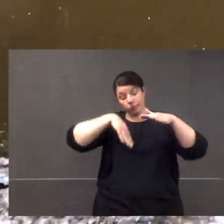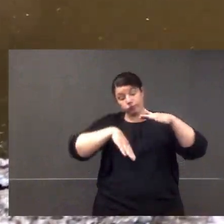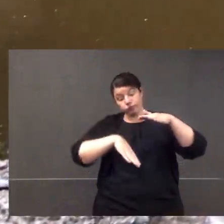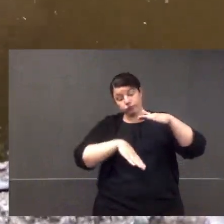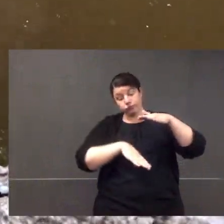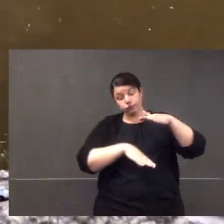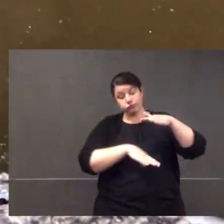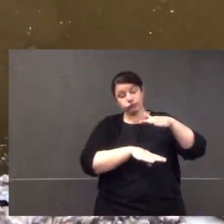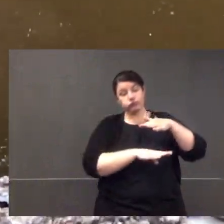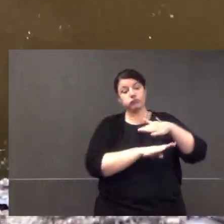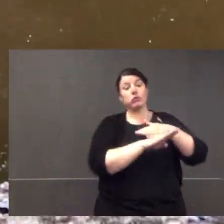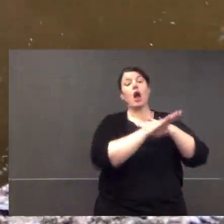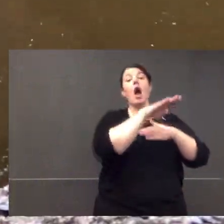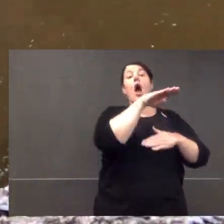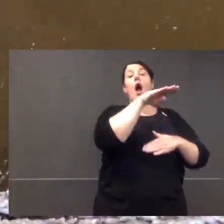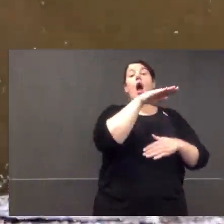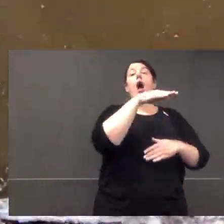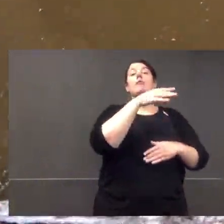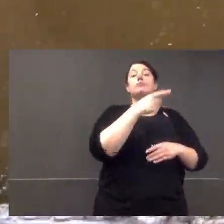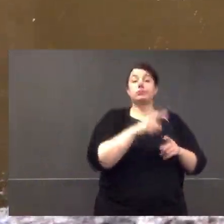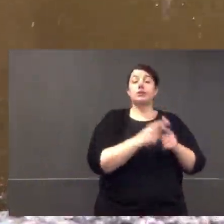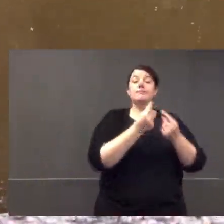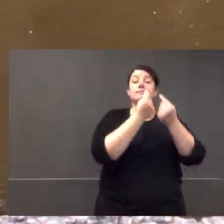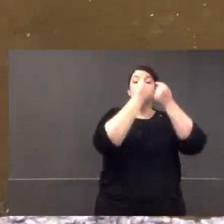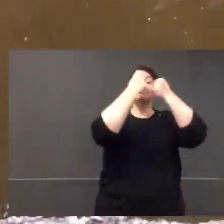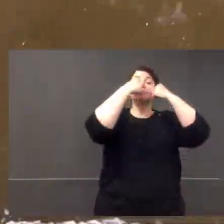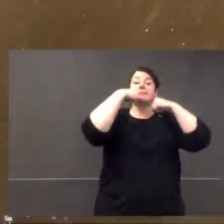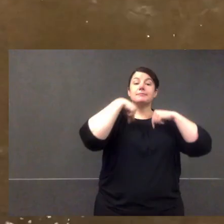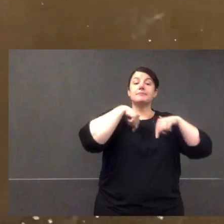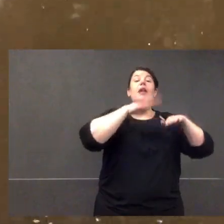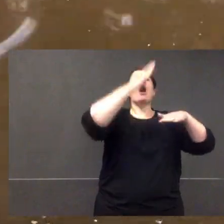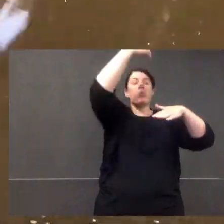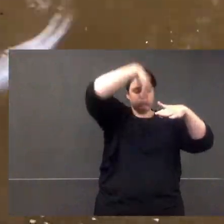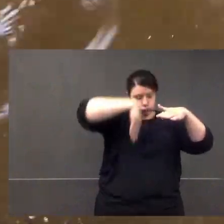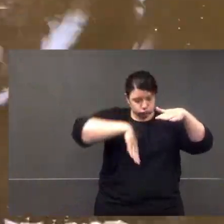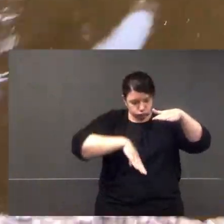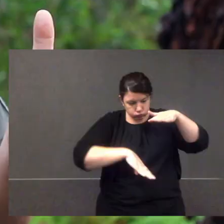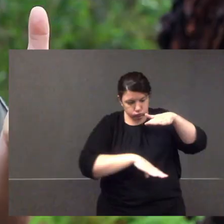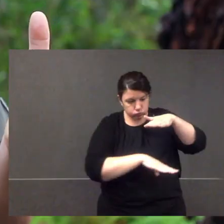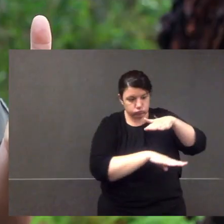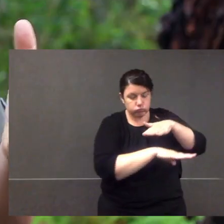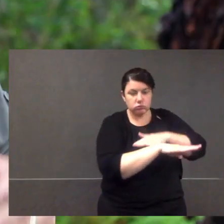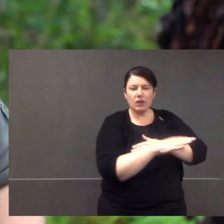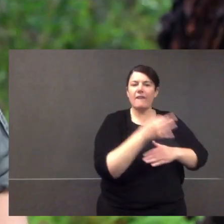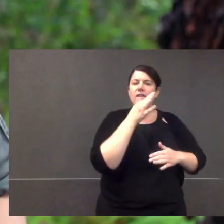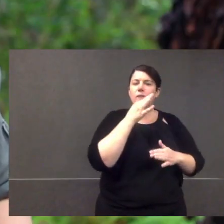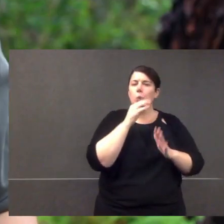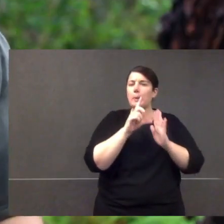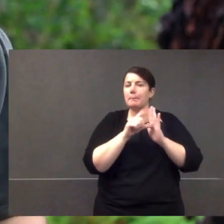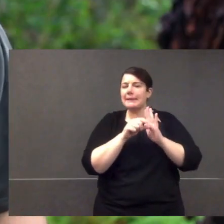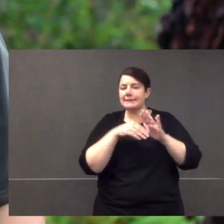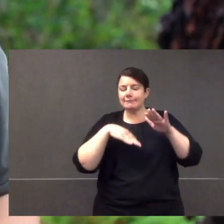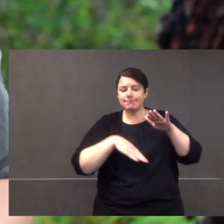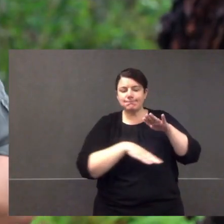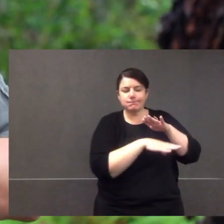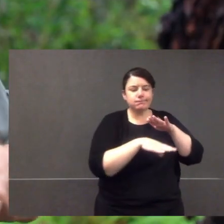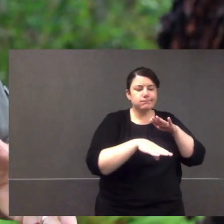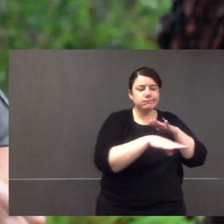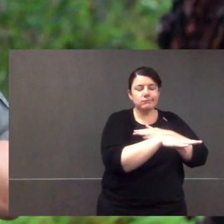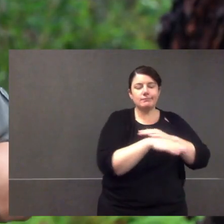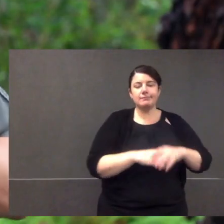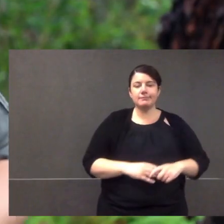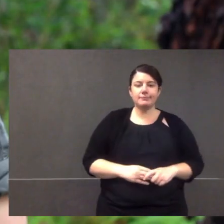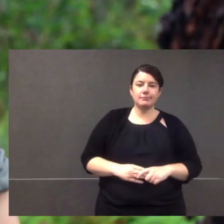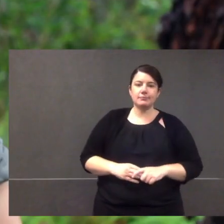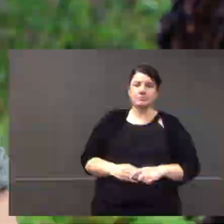breathe air like us. So every time they come up and surface, they take a breath, kind of like a whale would, and then they dive again. They can go